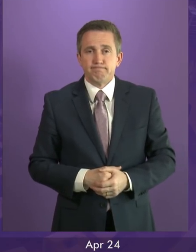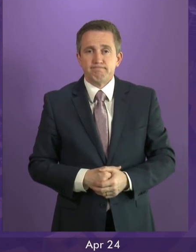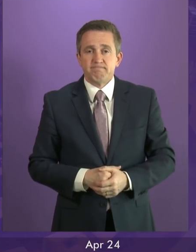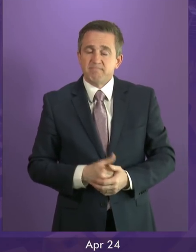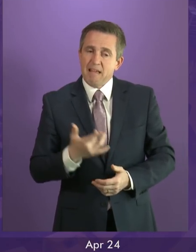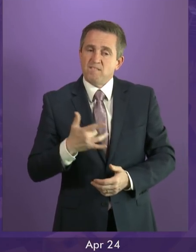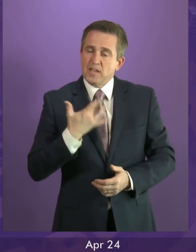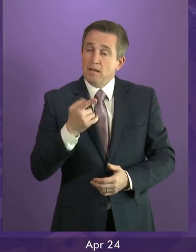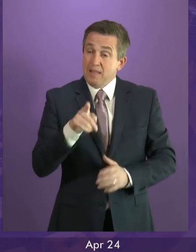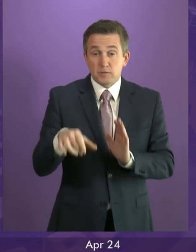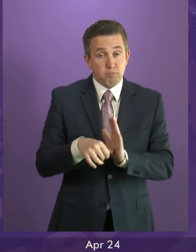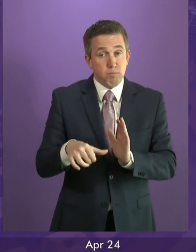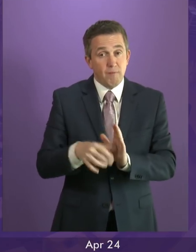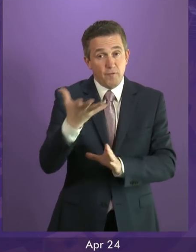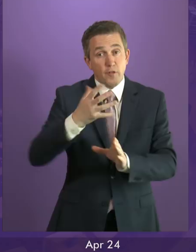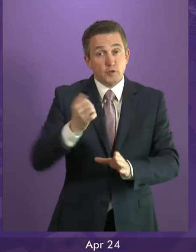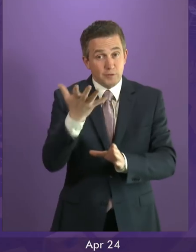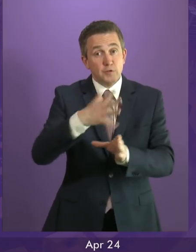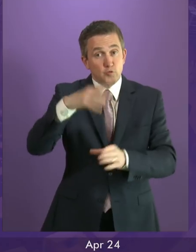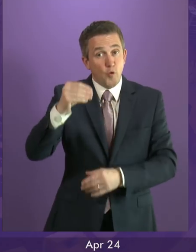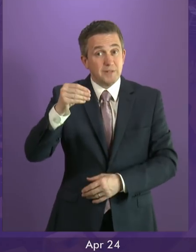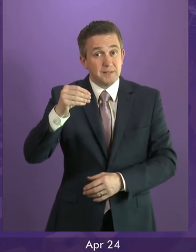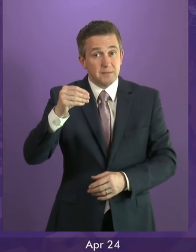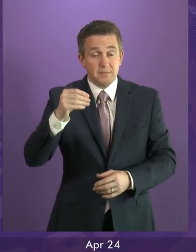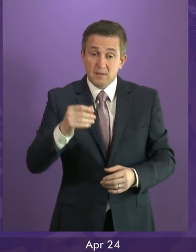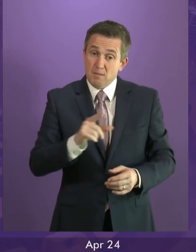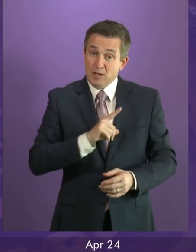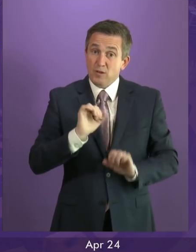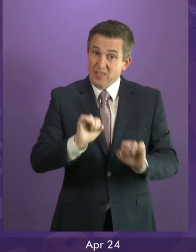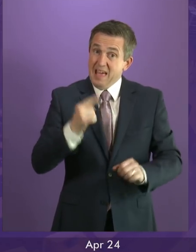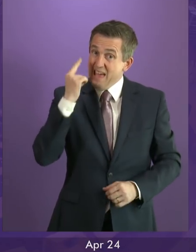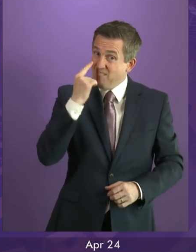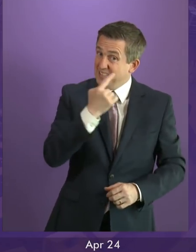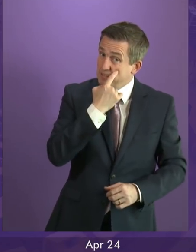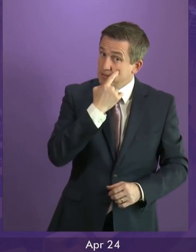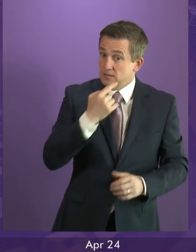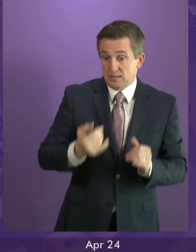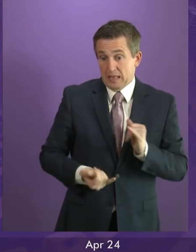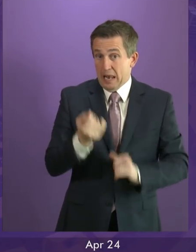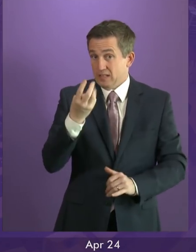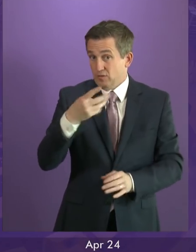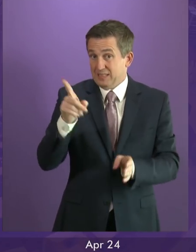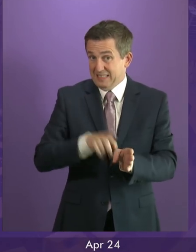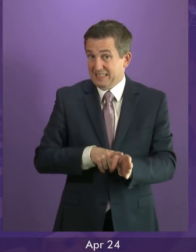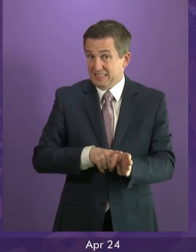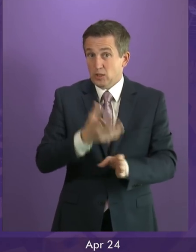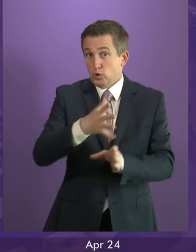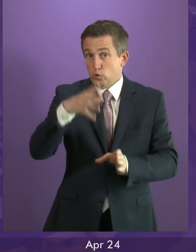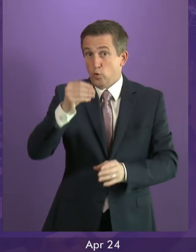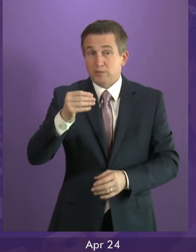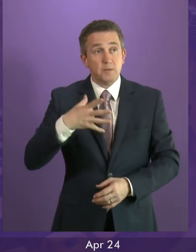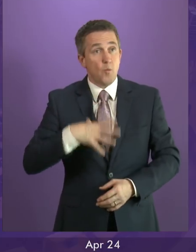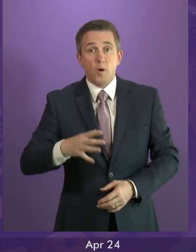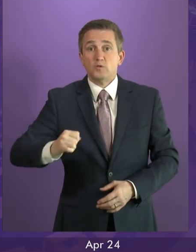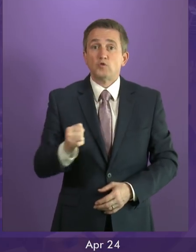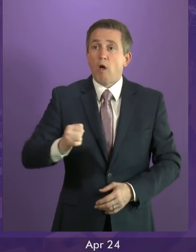you know, I think that's a big problem for the Tories because what it says backs up the experience we've had for these last three years. The Tories just want Scotland to